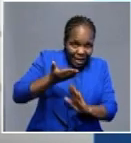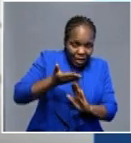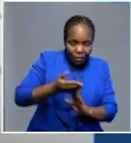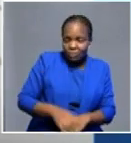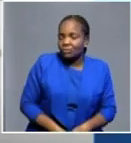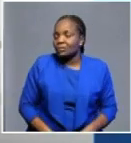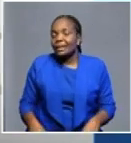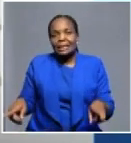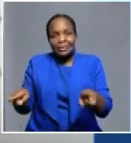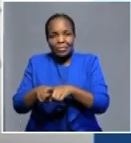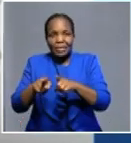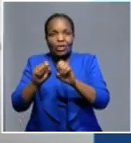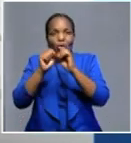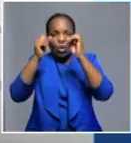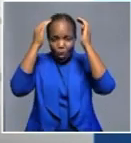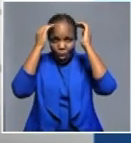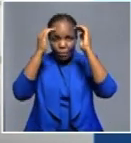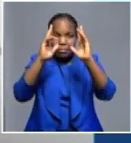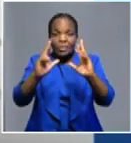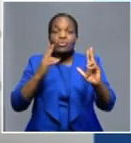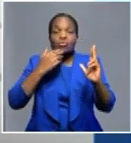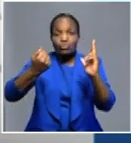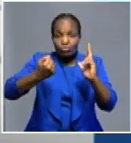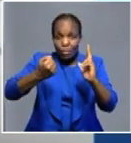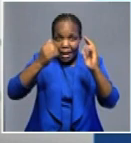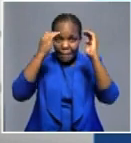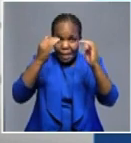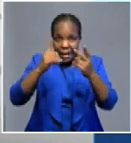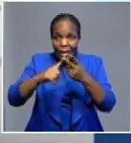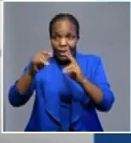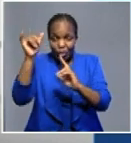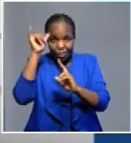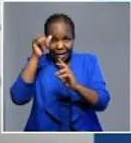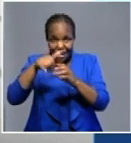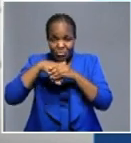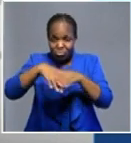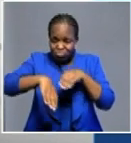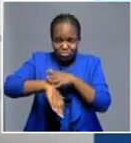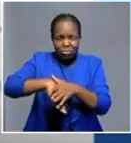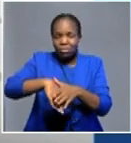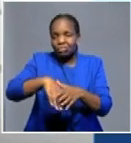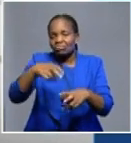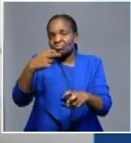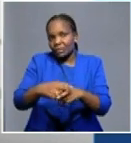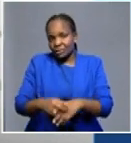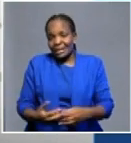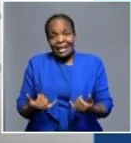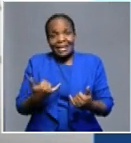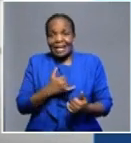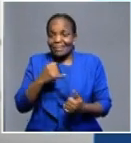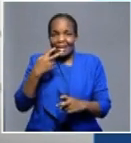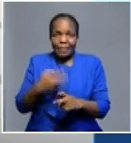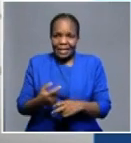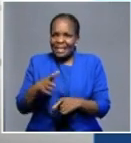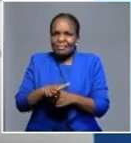the bus and taxi operators severely in the whole country. And, you know, their survival only